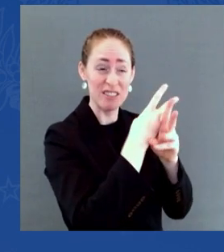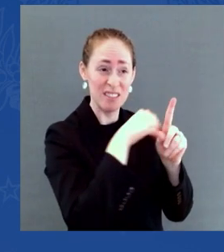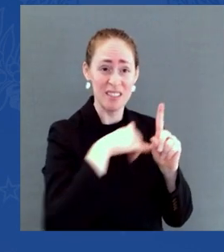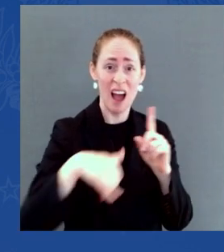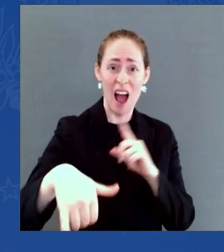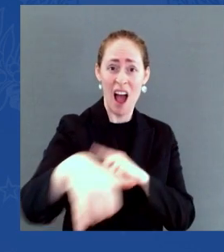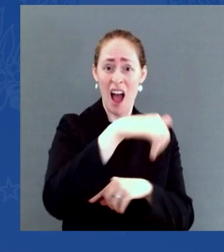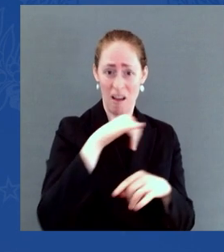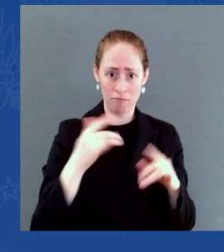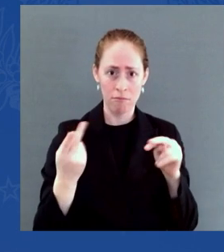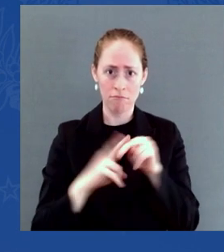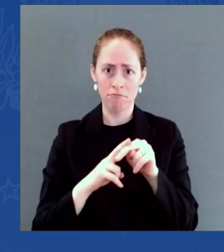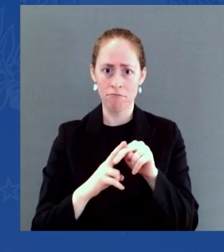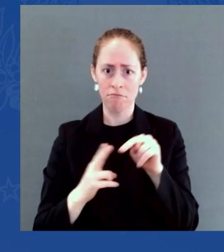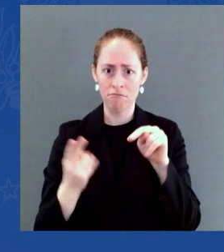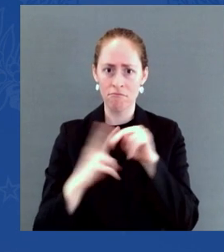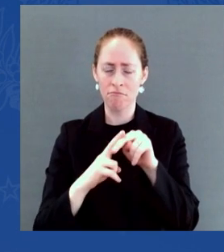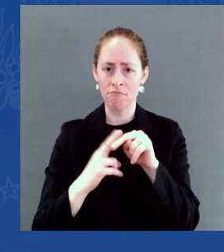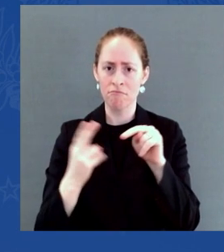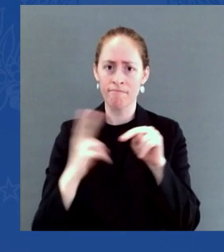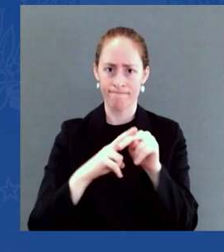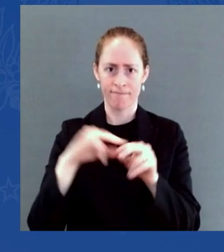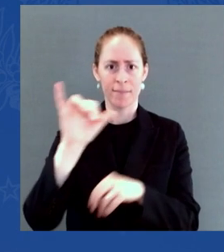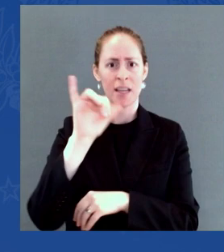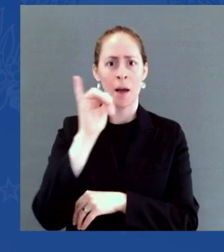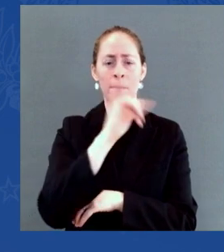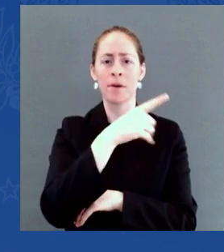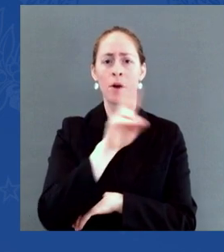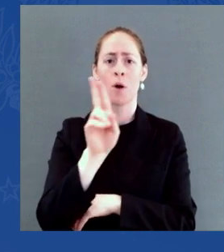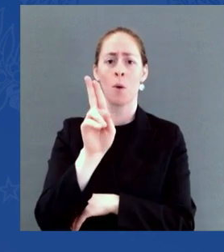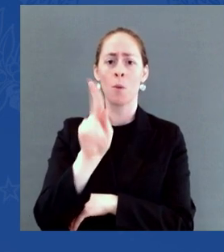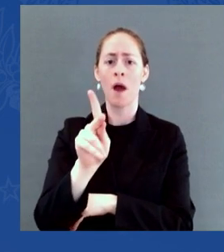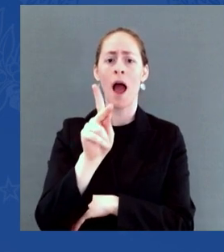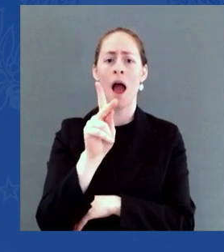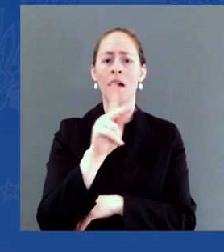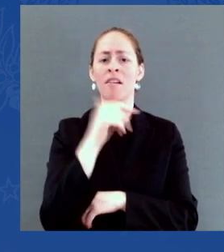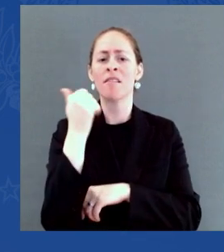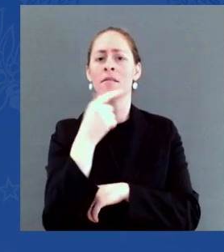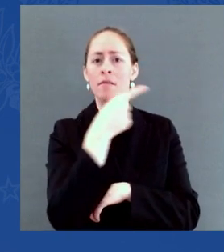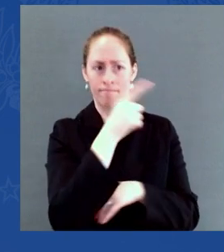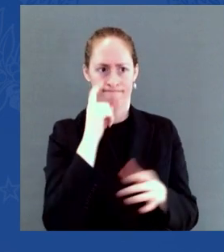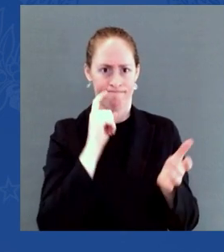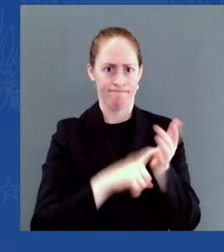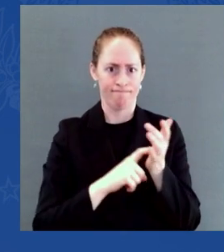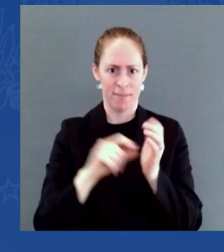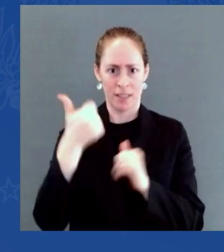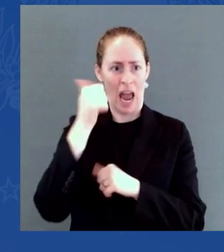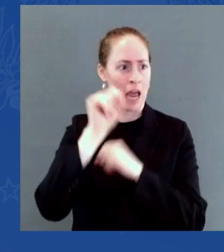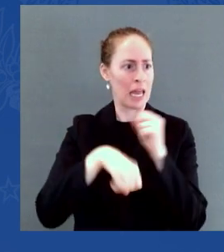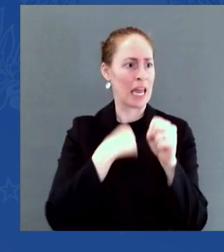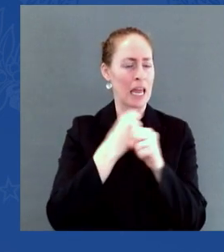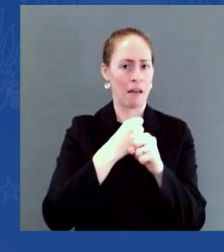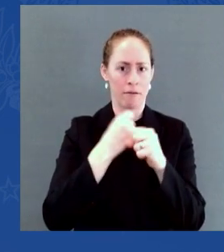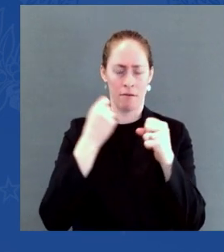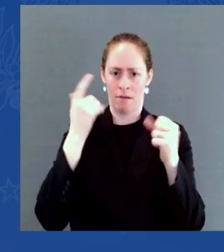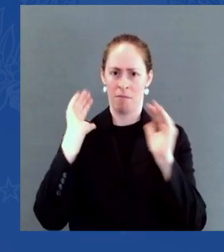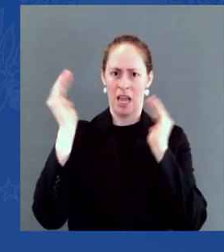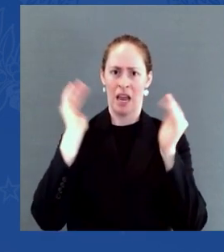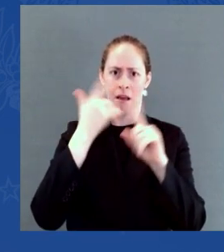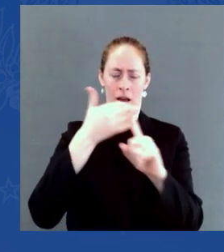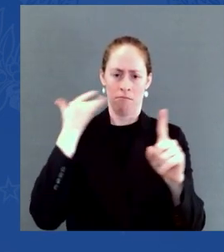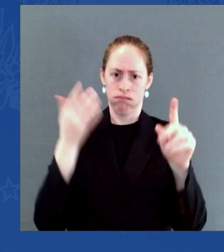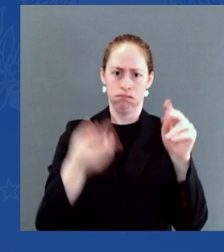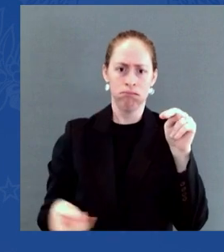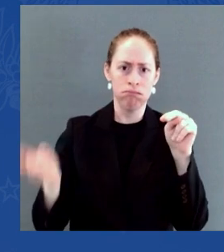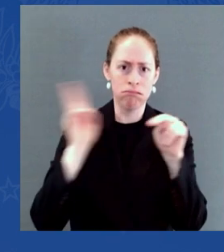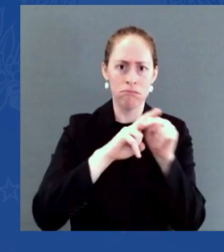In Canada, price increases are the highest they've been since the 90s. This is a worldwide challenge, a natural